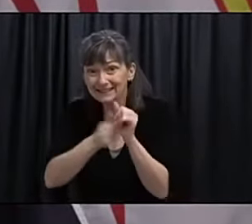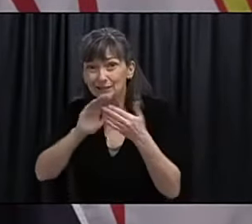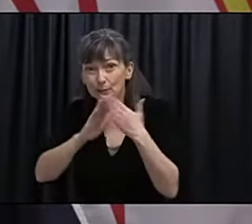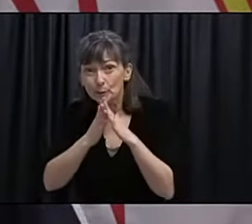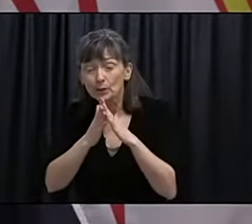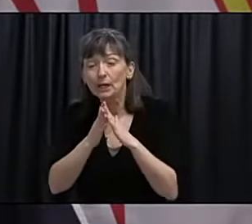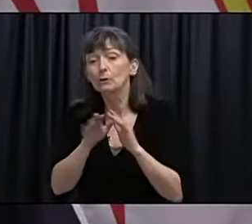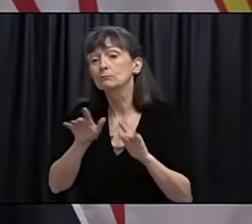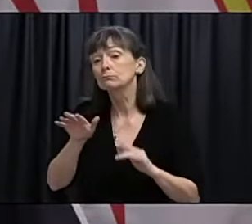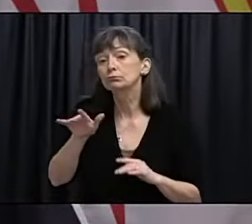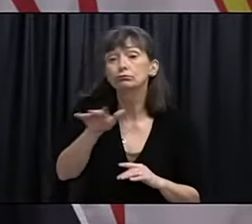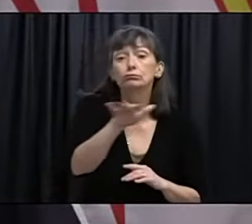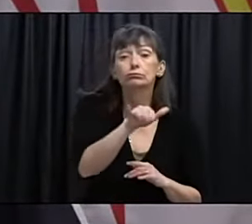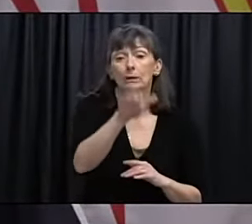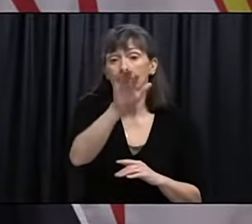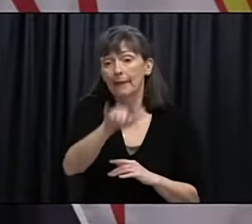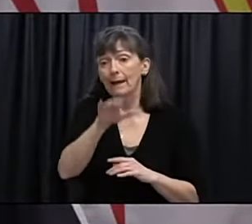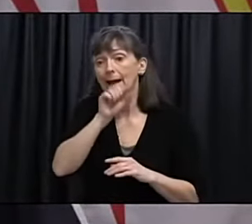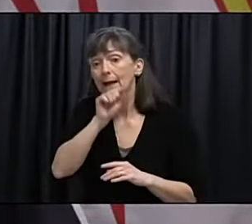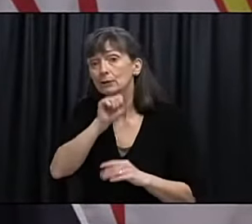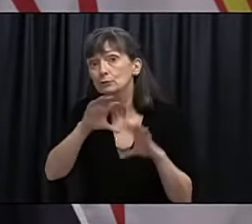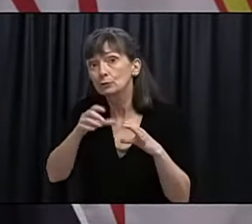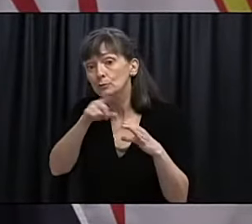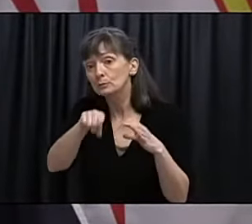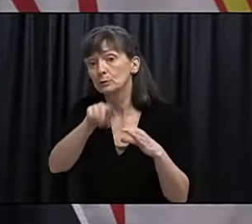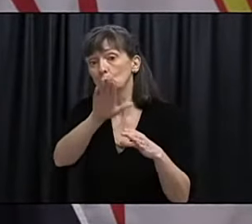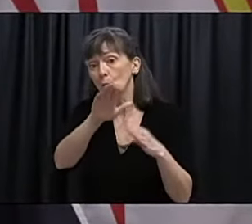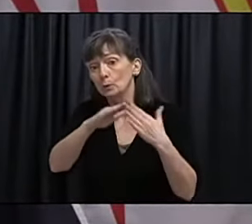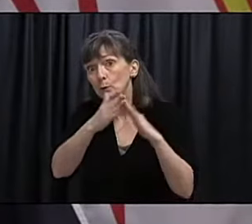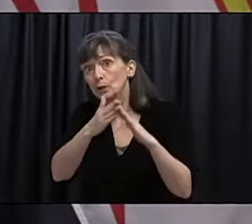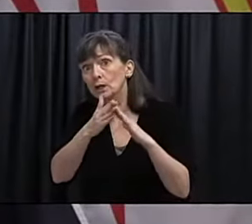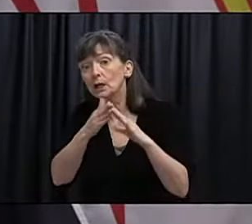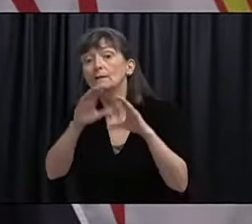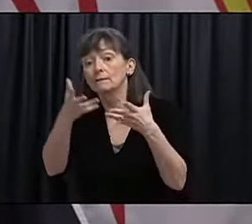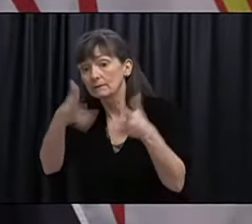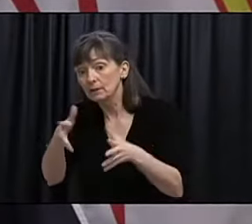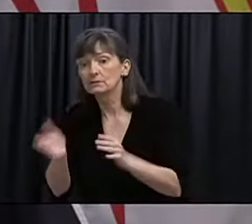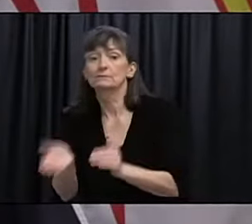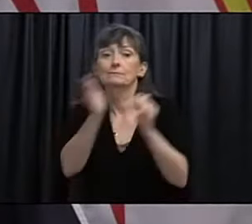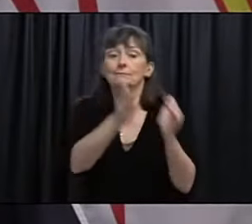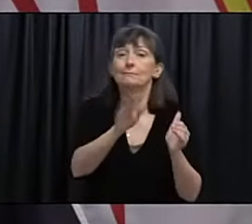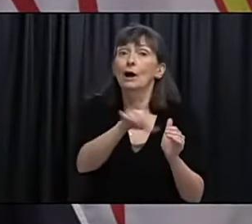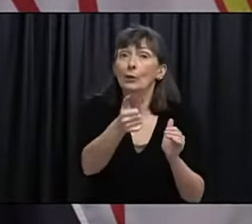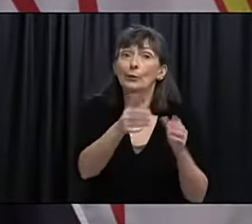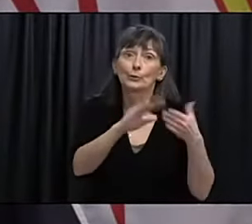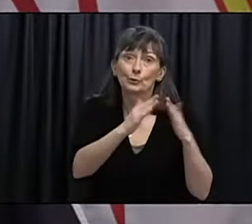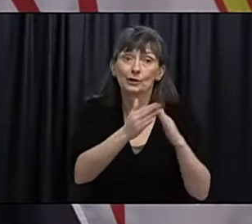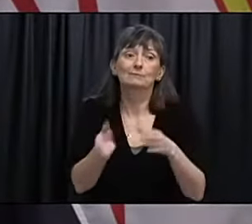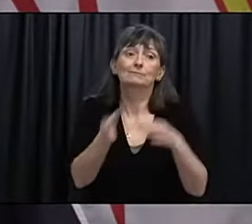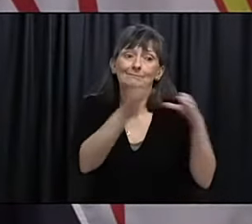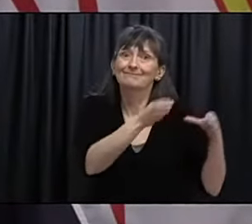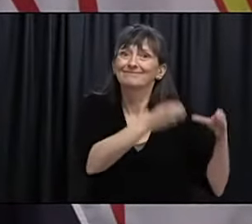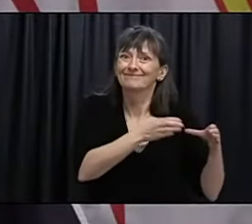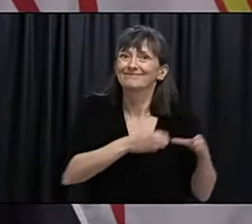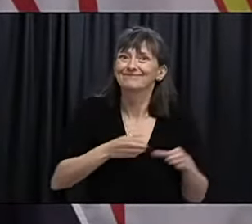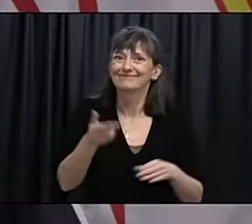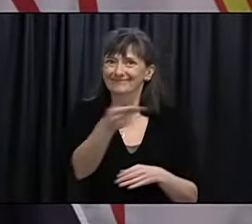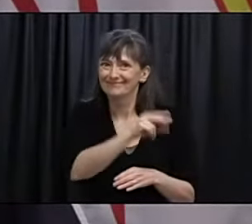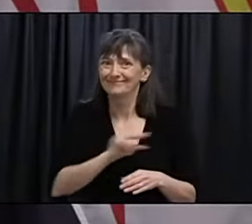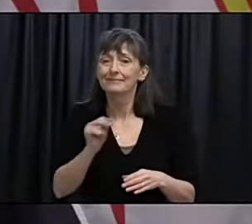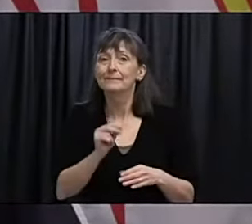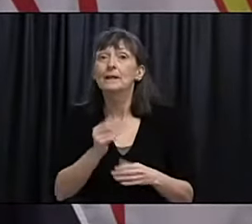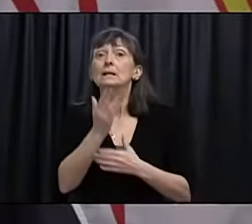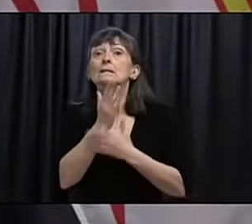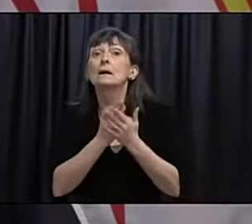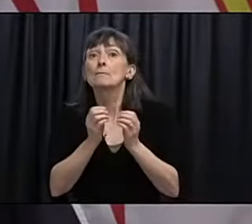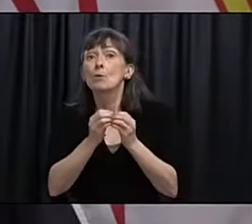are in the appropriate age group. Some communities, you know, that are more isolated, that may take a little